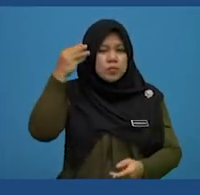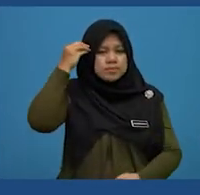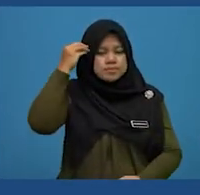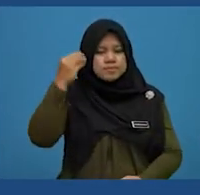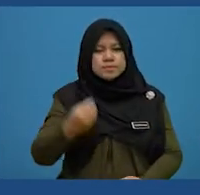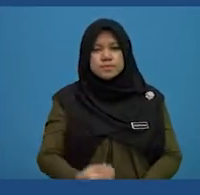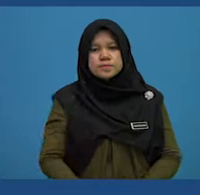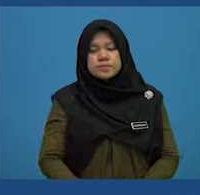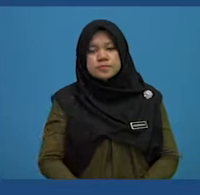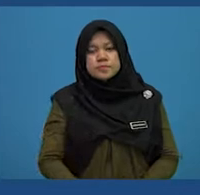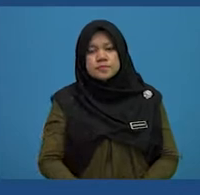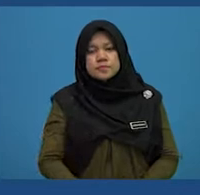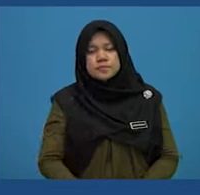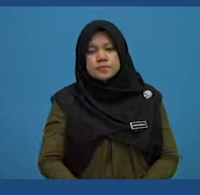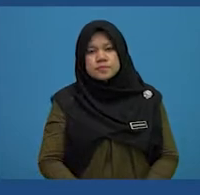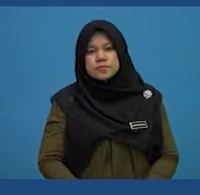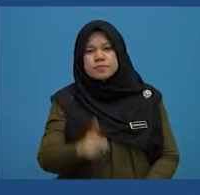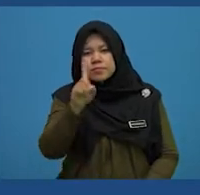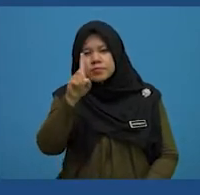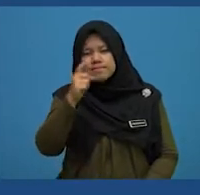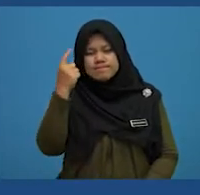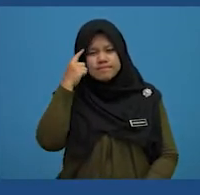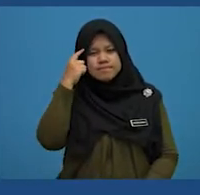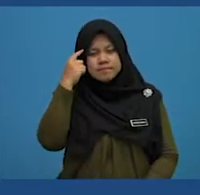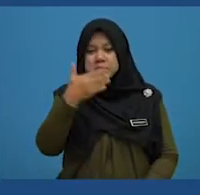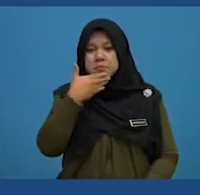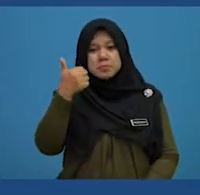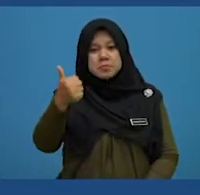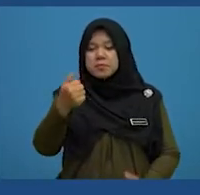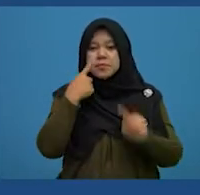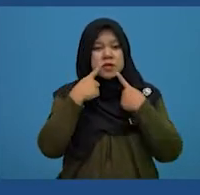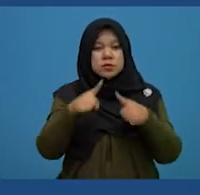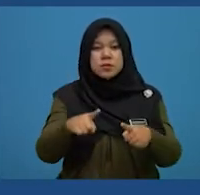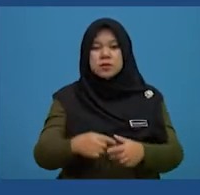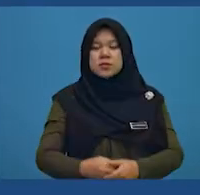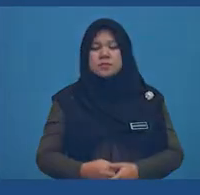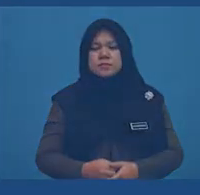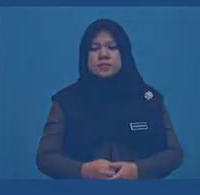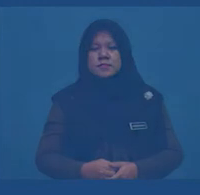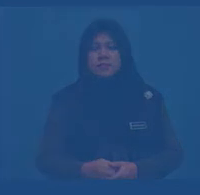perfect home Which do you think is the best answer?